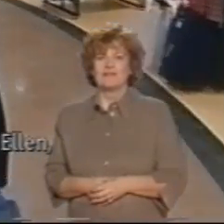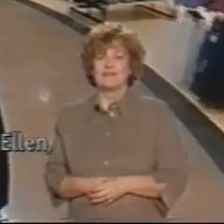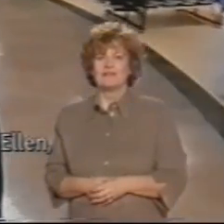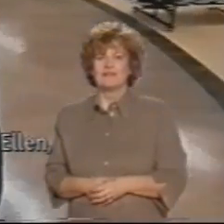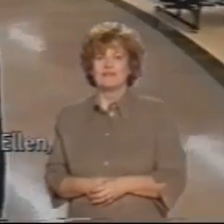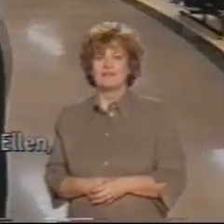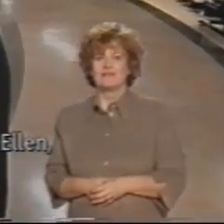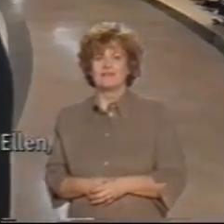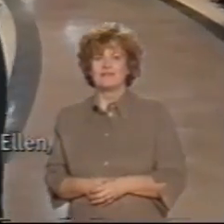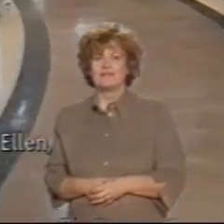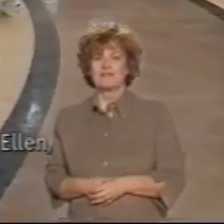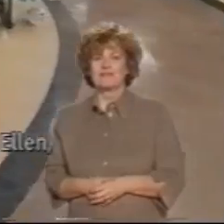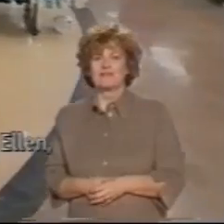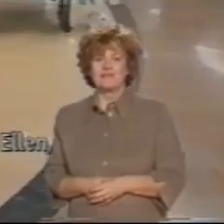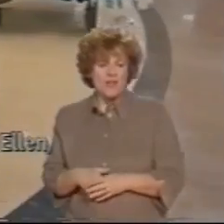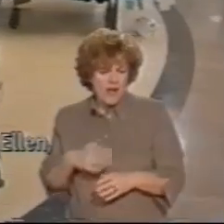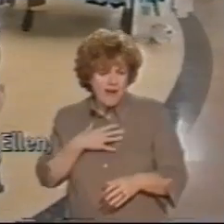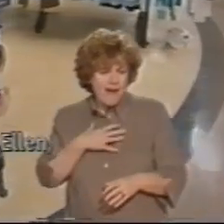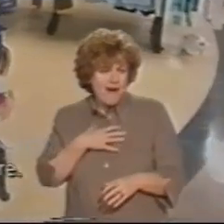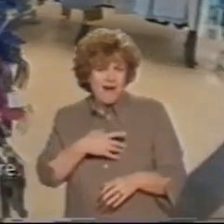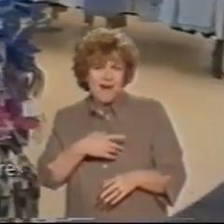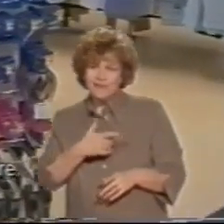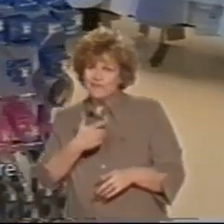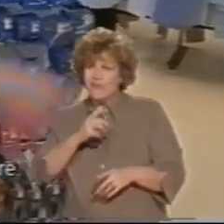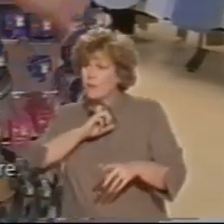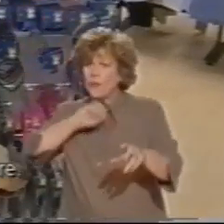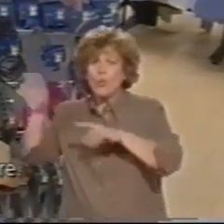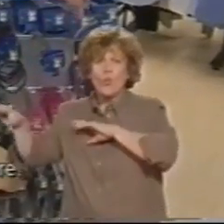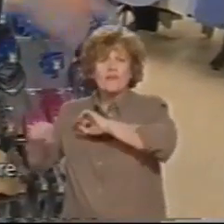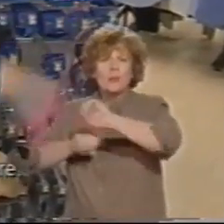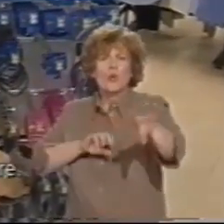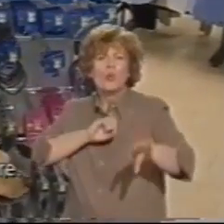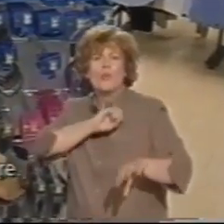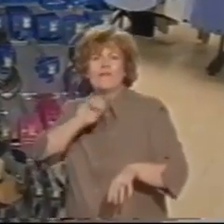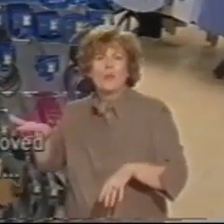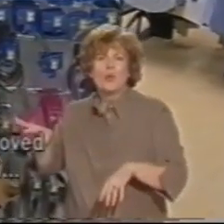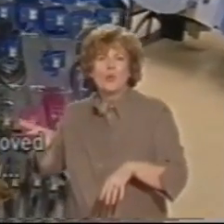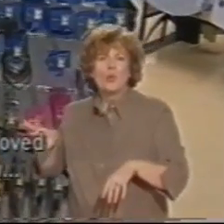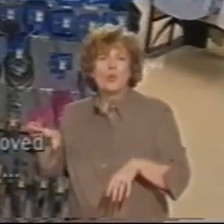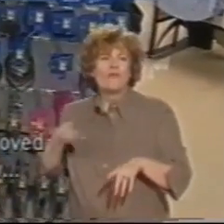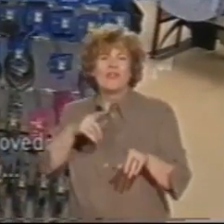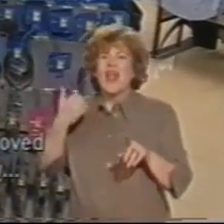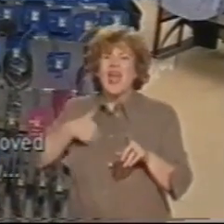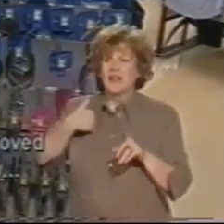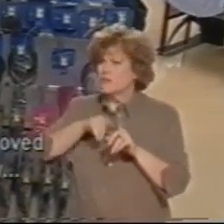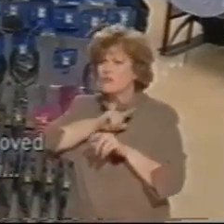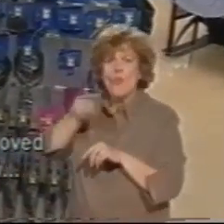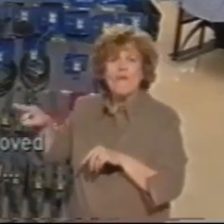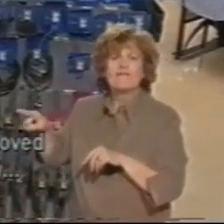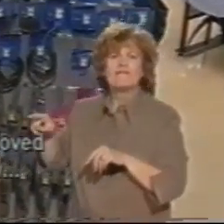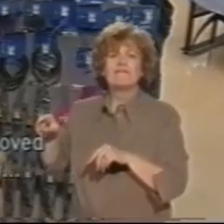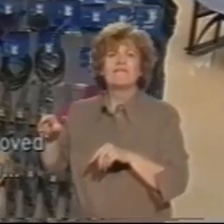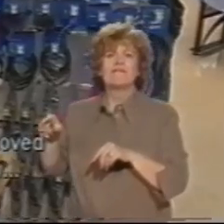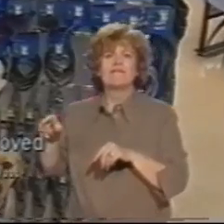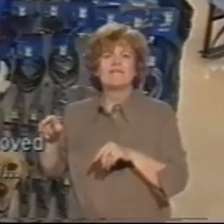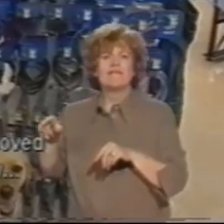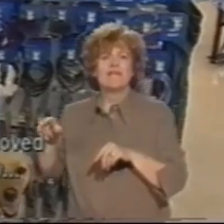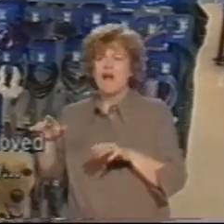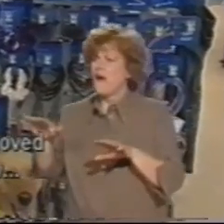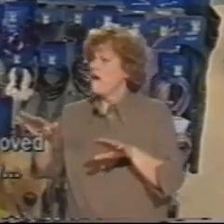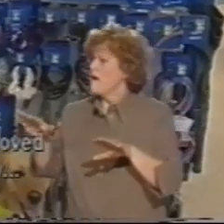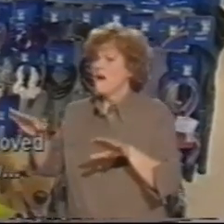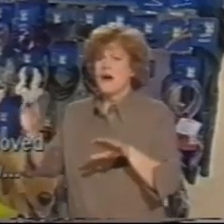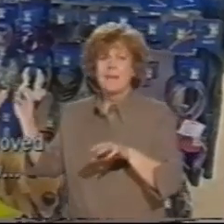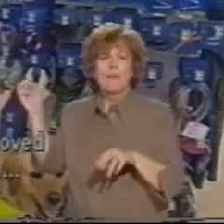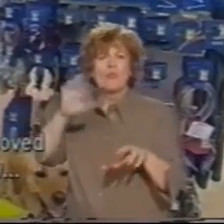They've moved everything, Ellen, haven't they? That's fine. The ladies are over there. Yeah? Oh, they have. They've moved everything. I don't